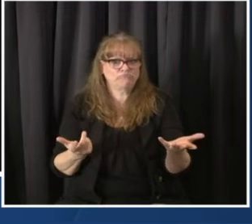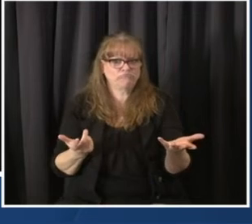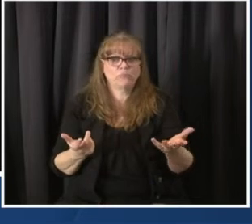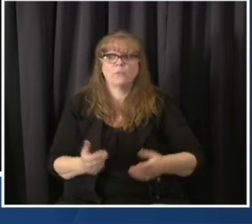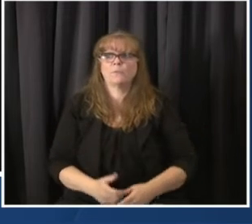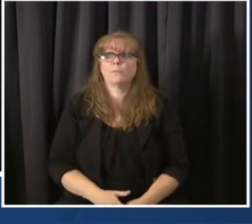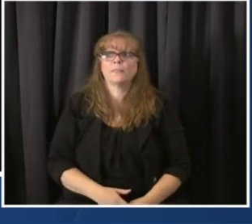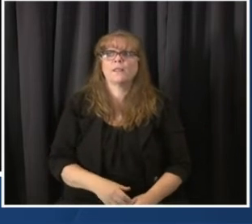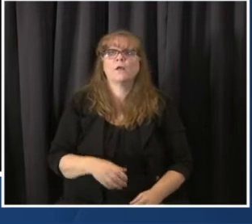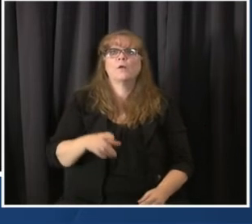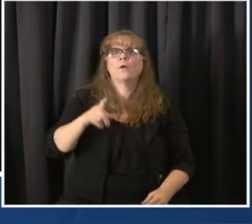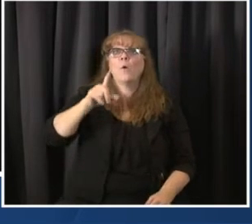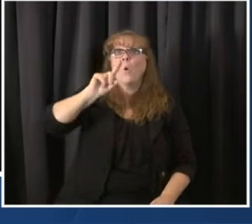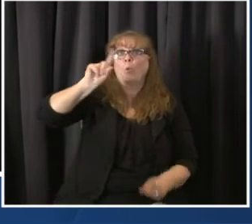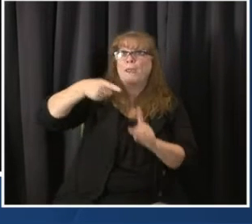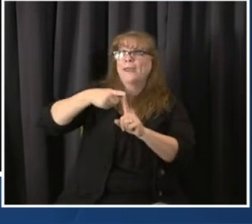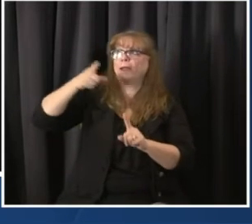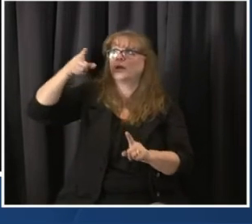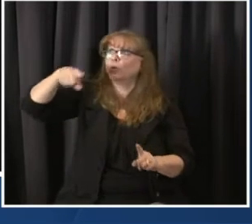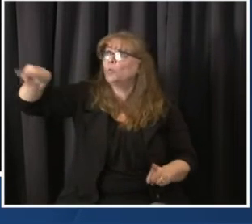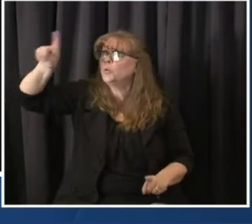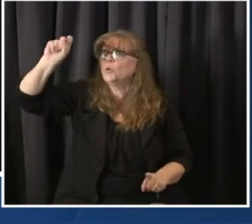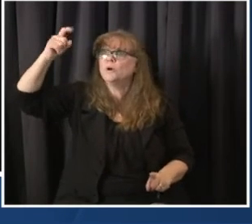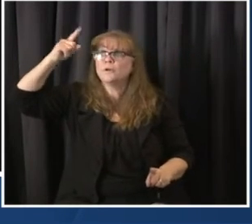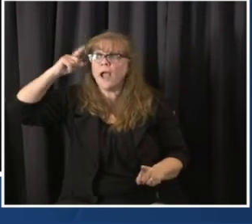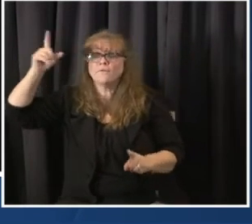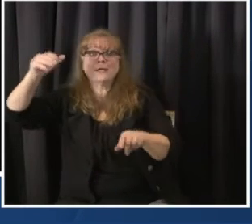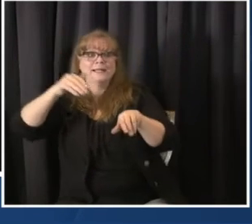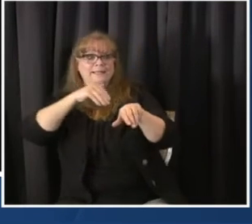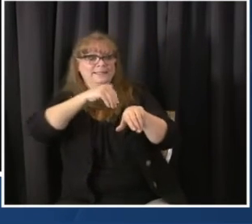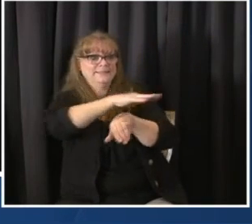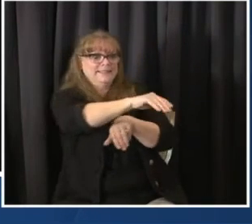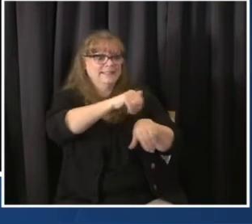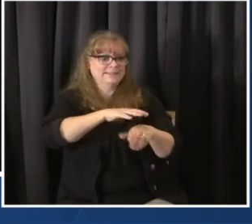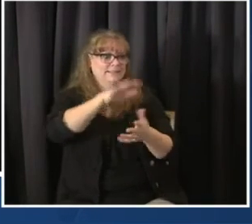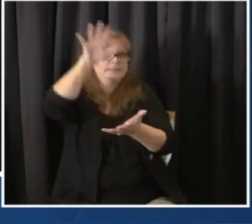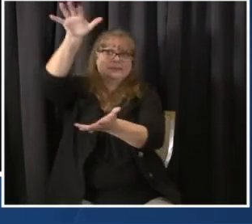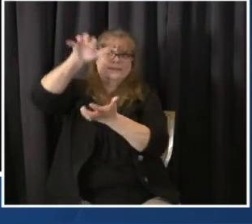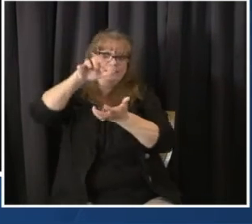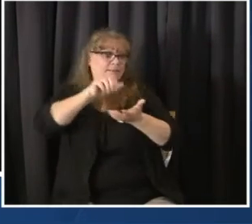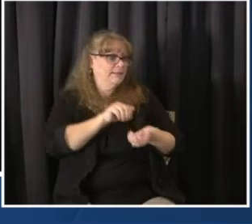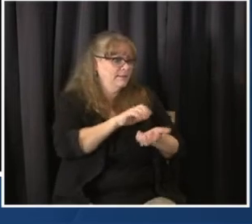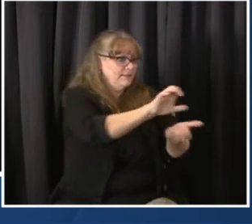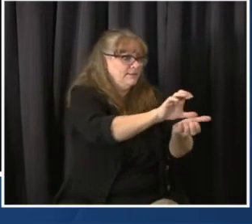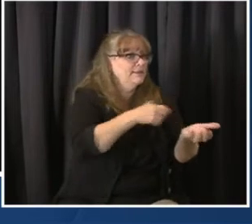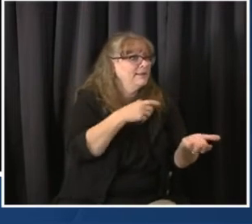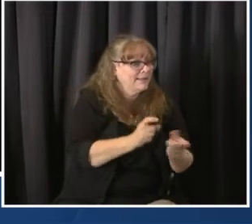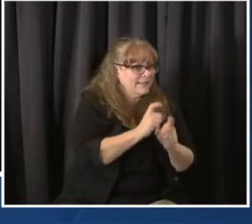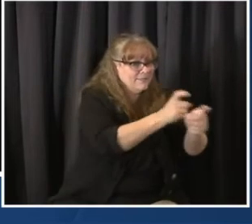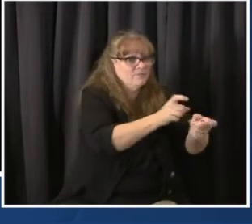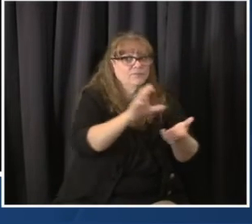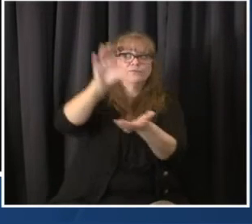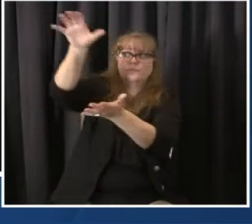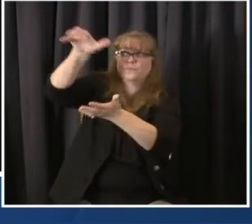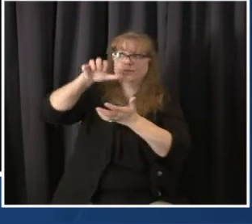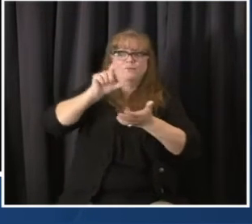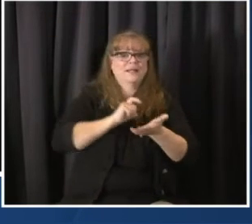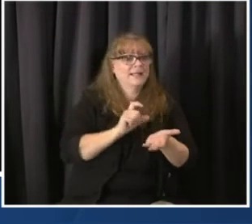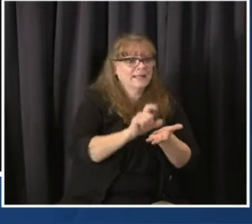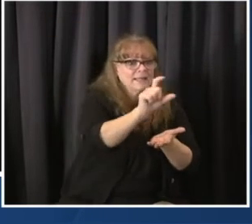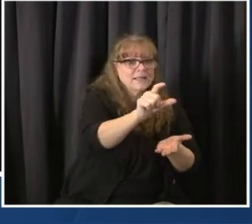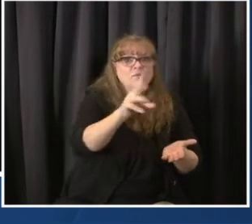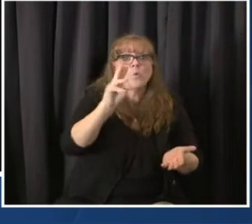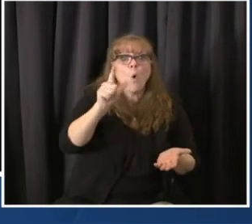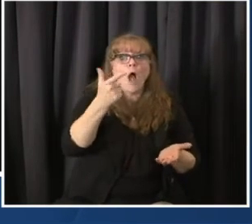through the traditional pharmacy system. And we're very excited about that with the limited quantity we have today.